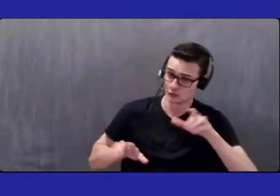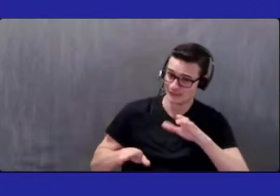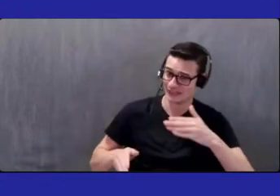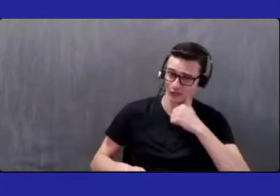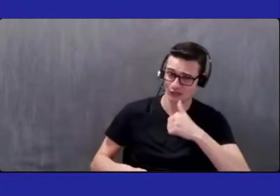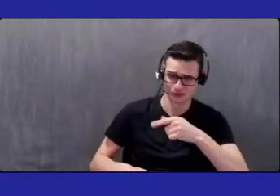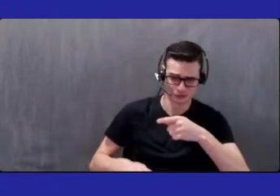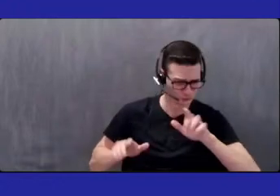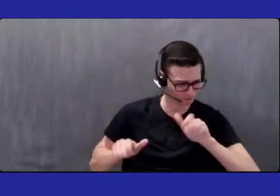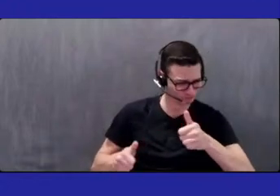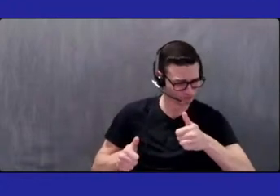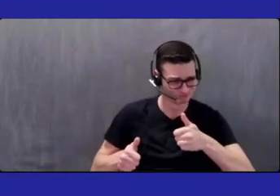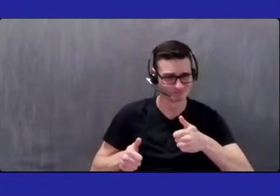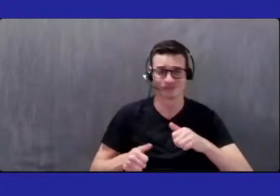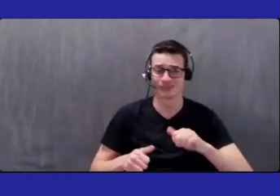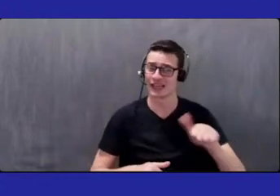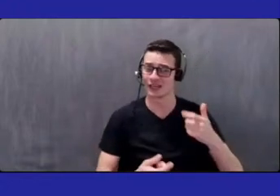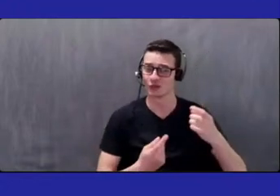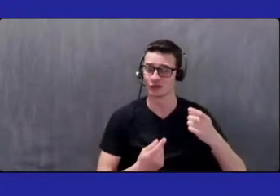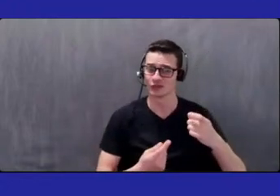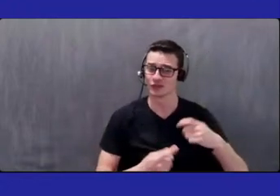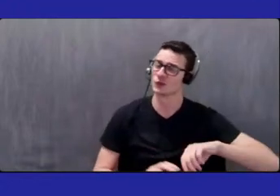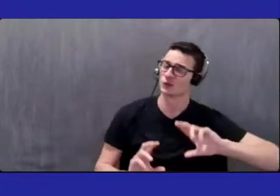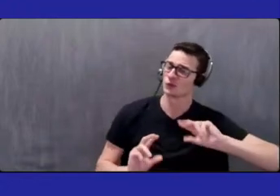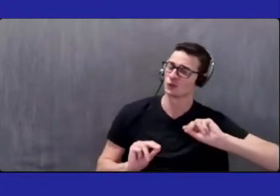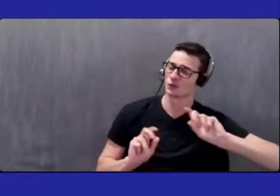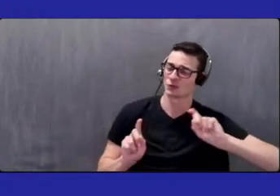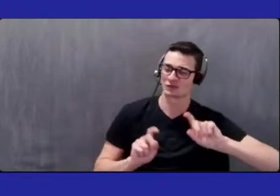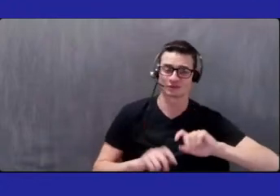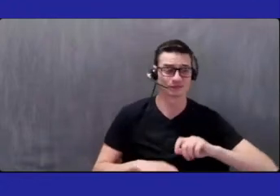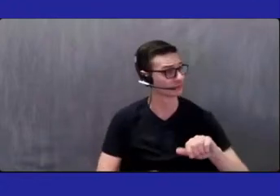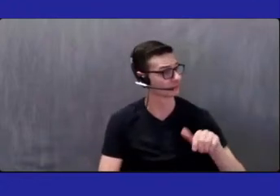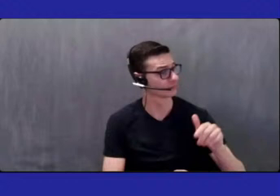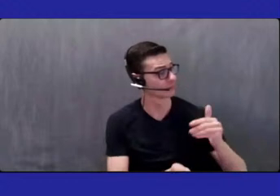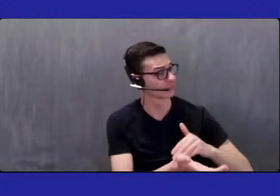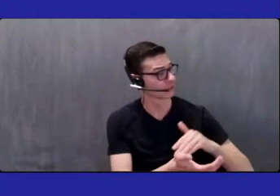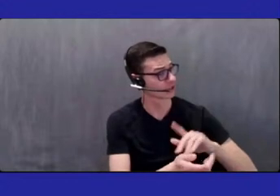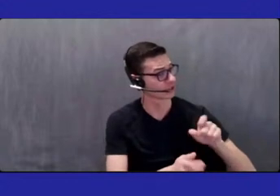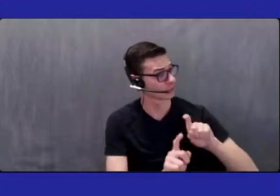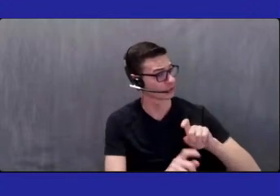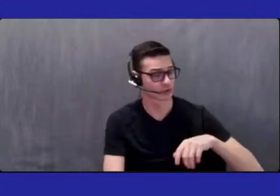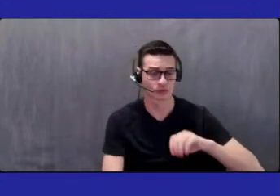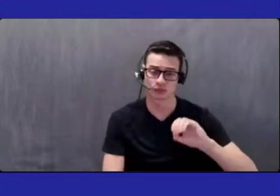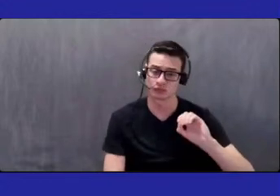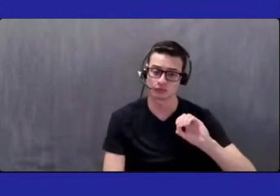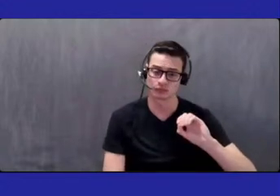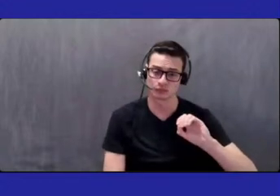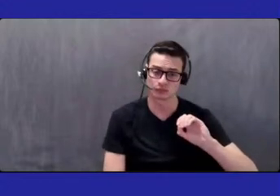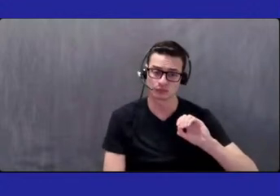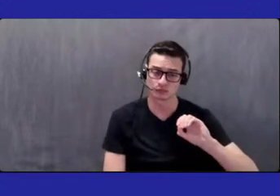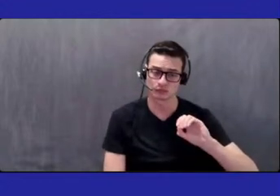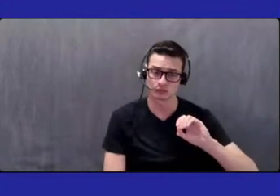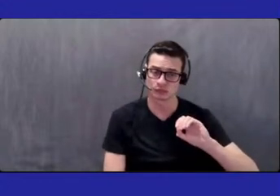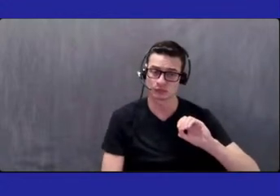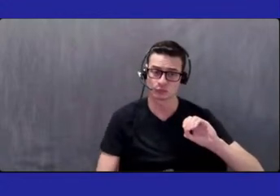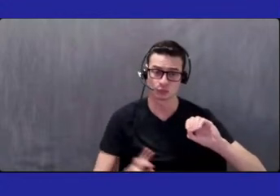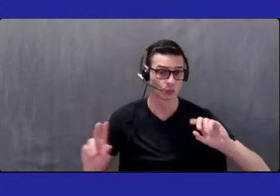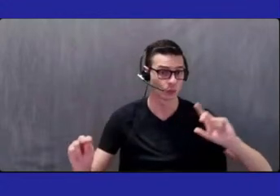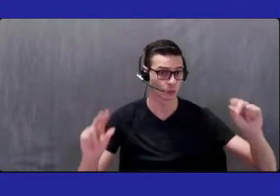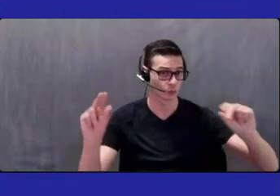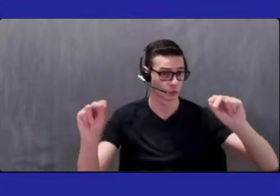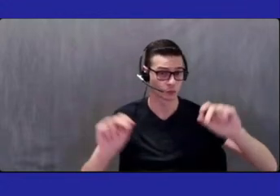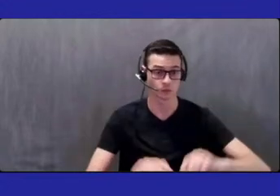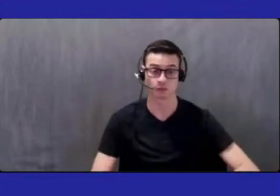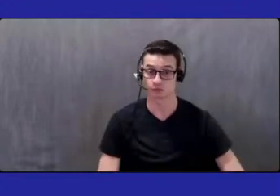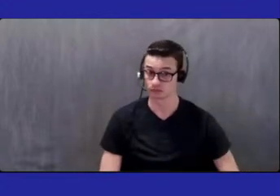Any questions, Mr. Chair? No questions, thank you. Dr. Kapp? No questions. Dr. No. No. And I